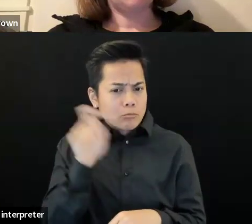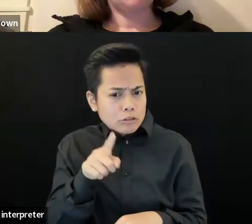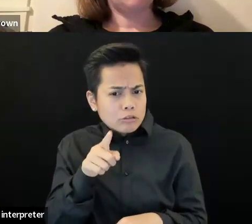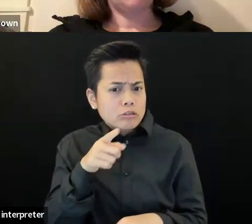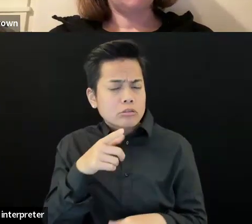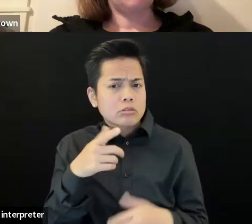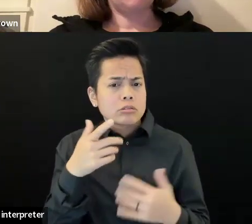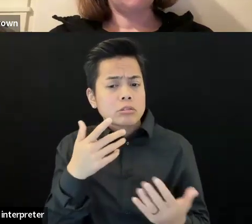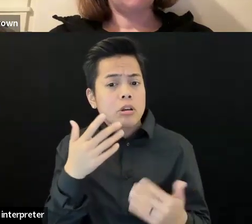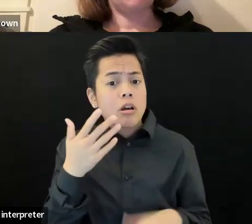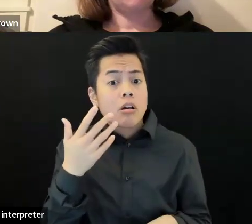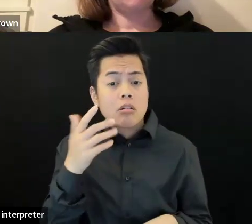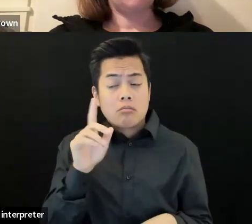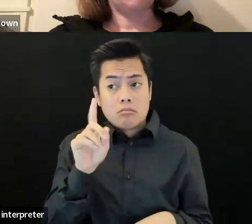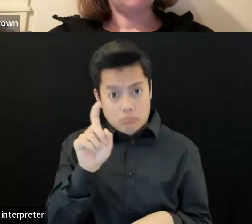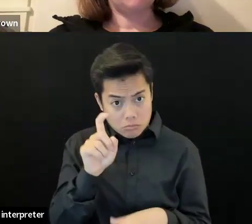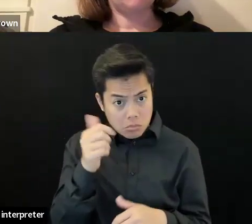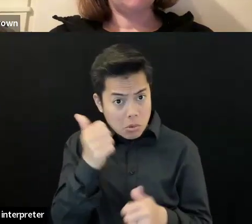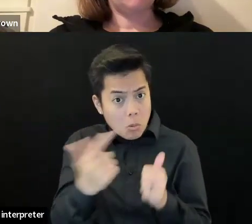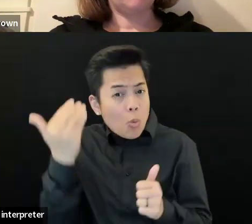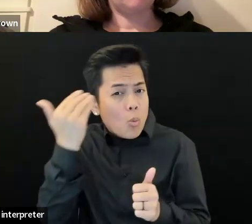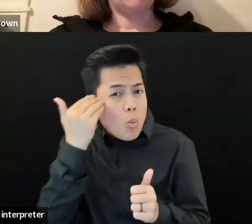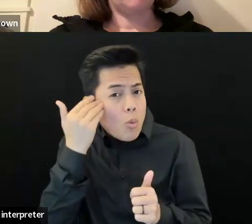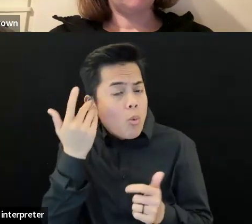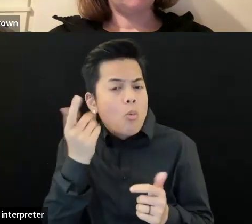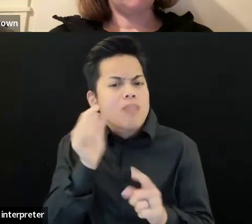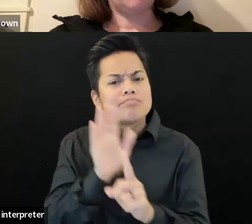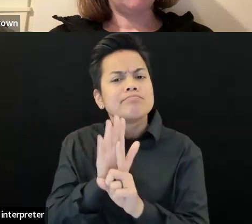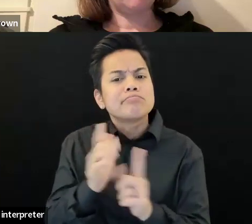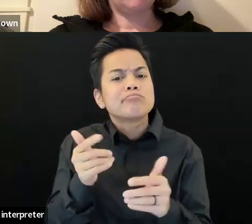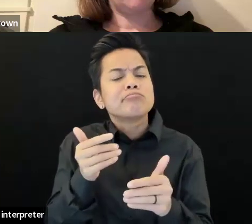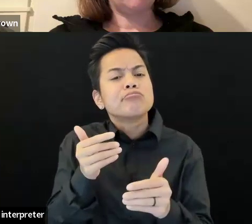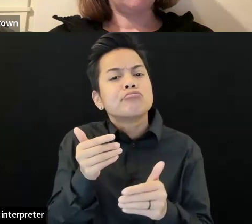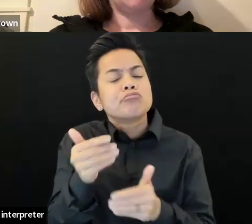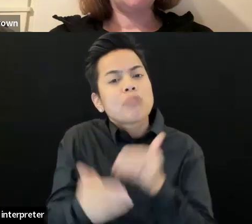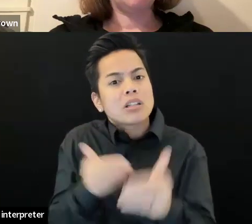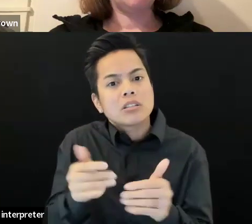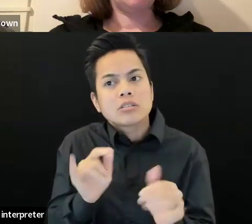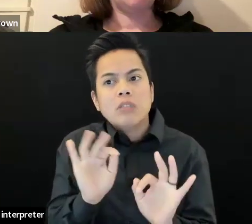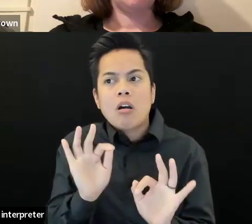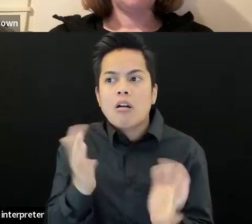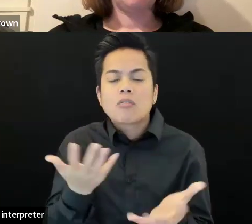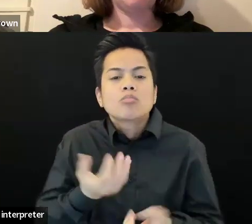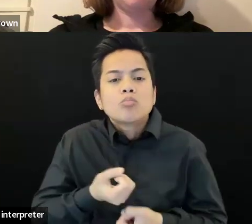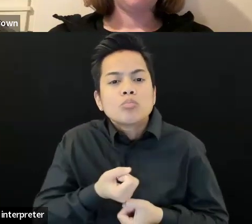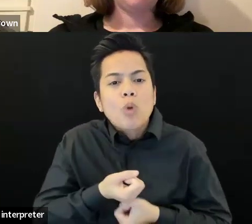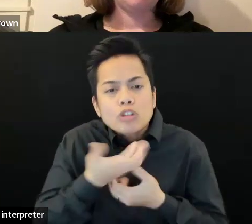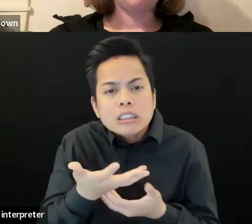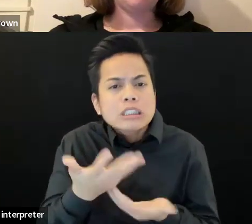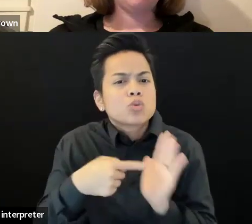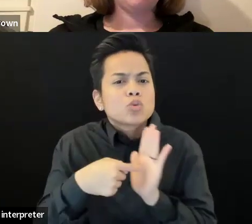the process would be for doing a poetry reading or showing art in the space?